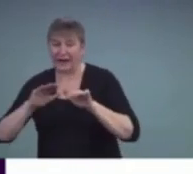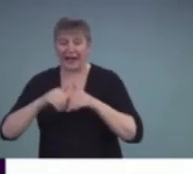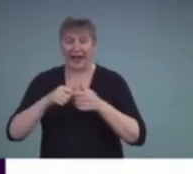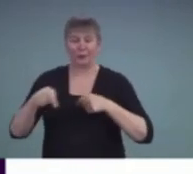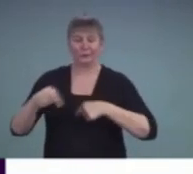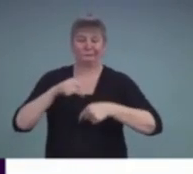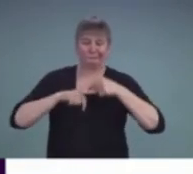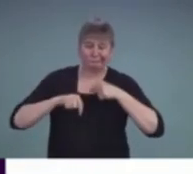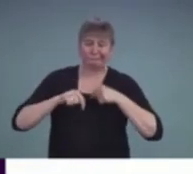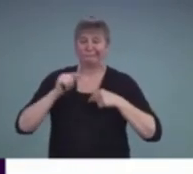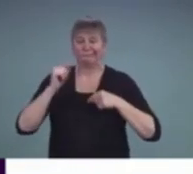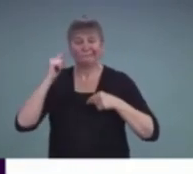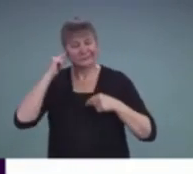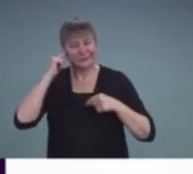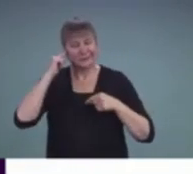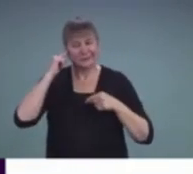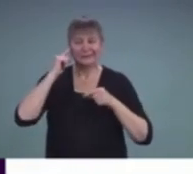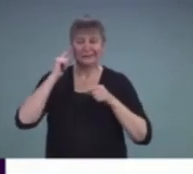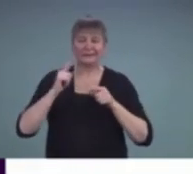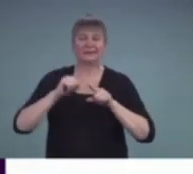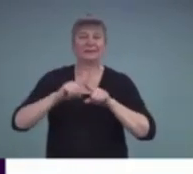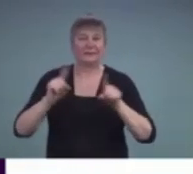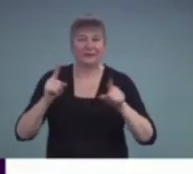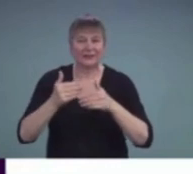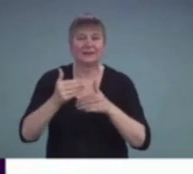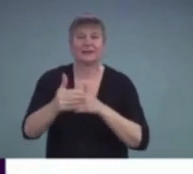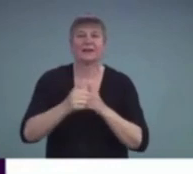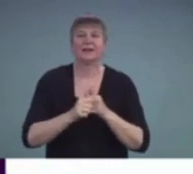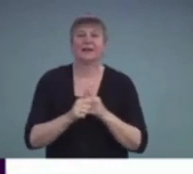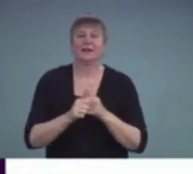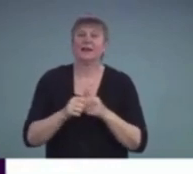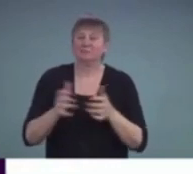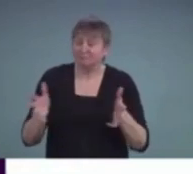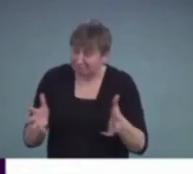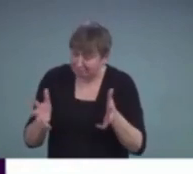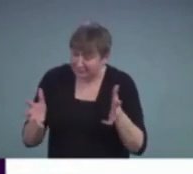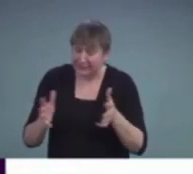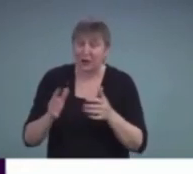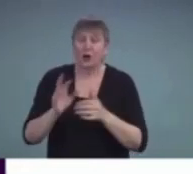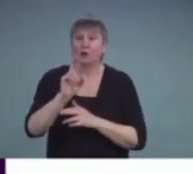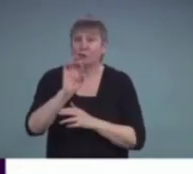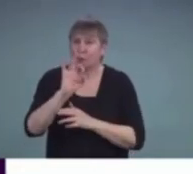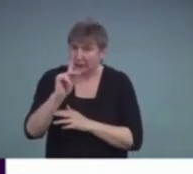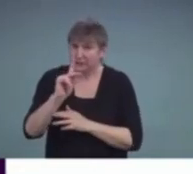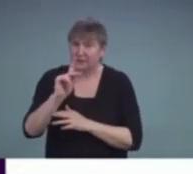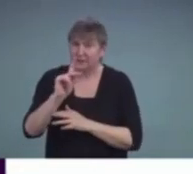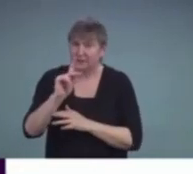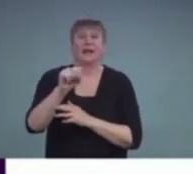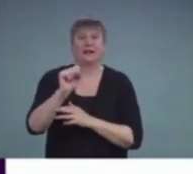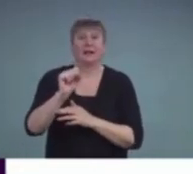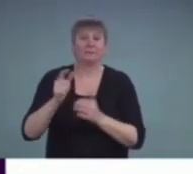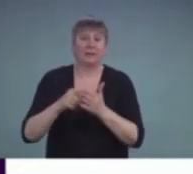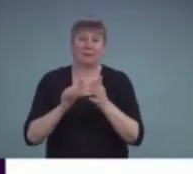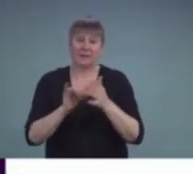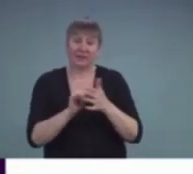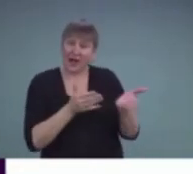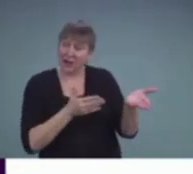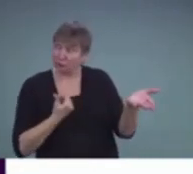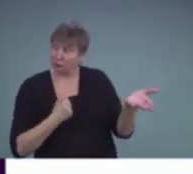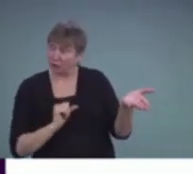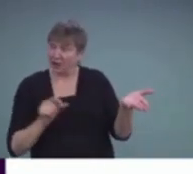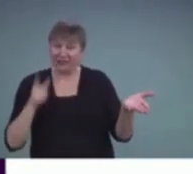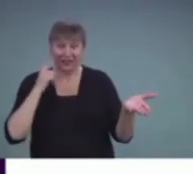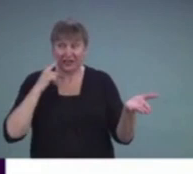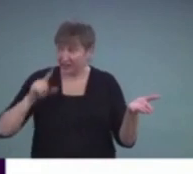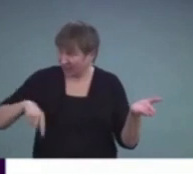that reasonable risk taking, so trying things that might not seem in their sphere of what they think they can do,